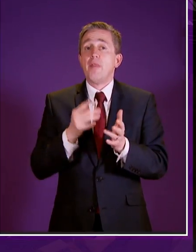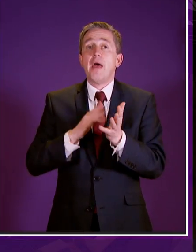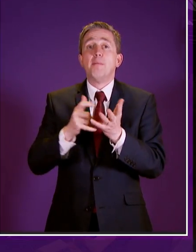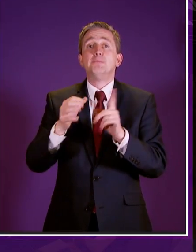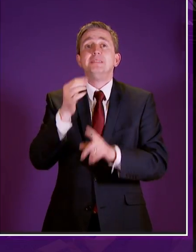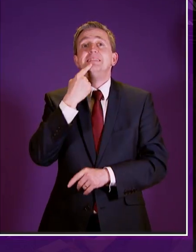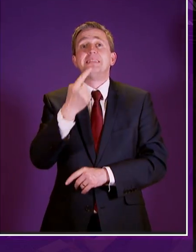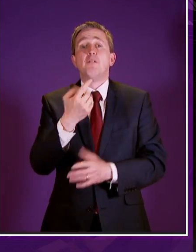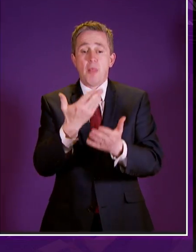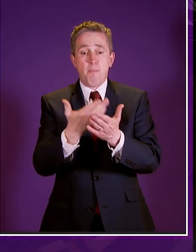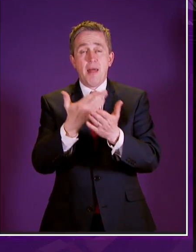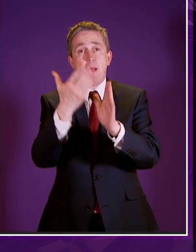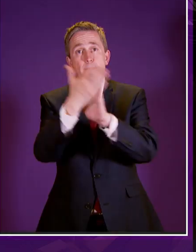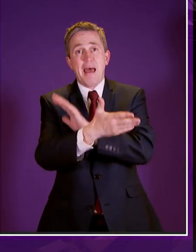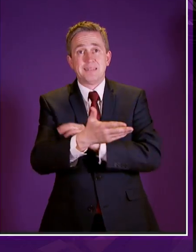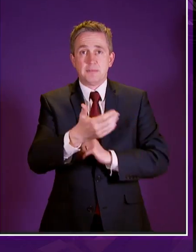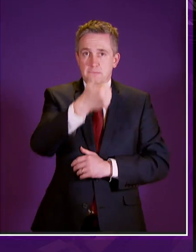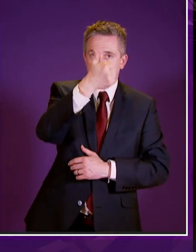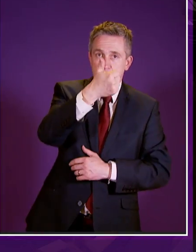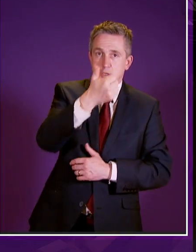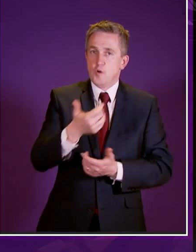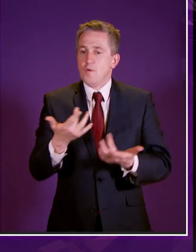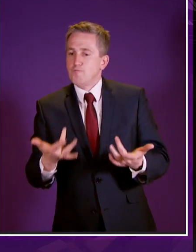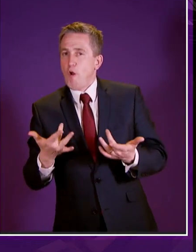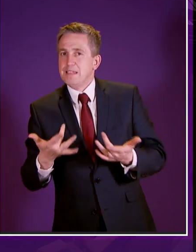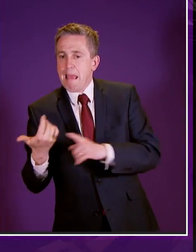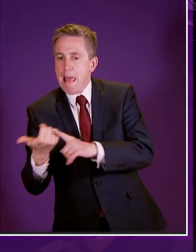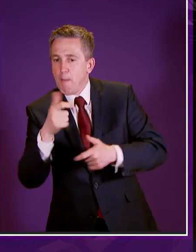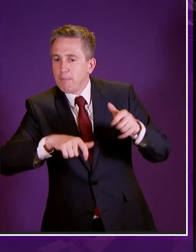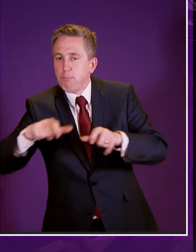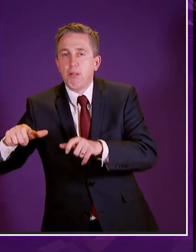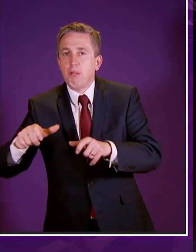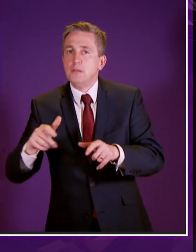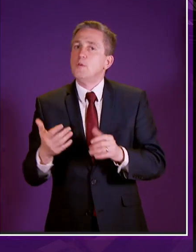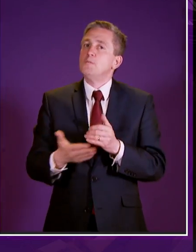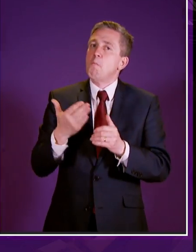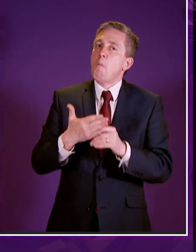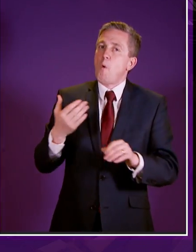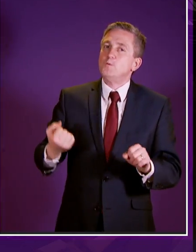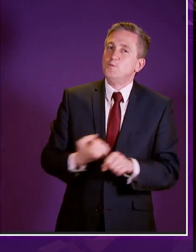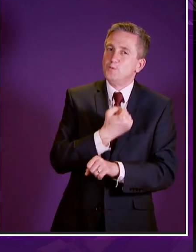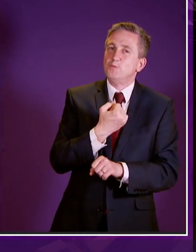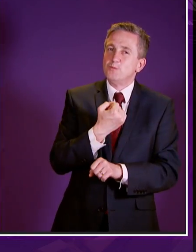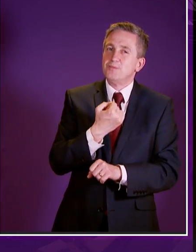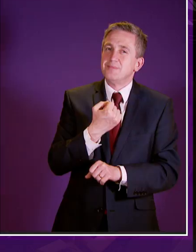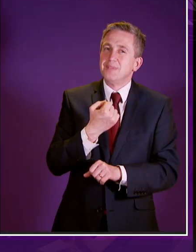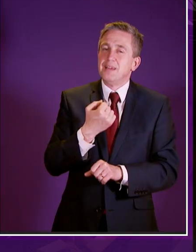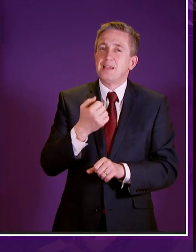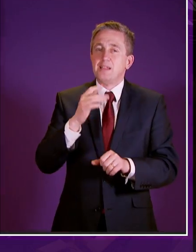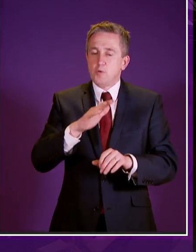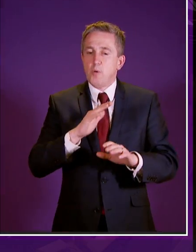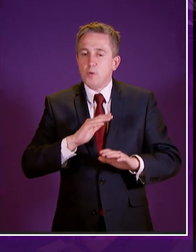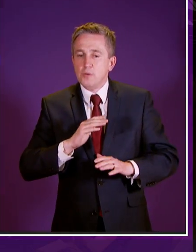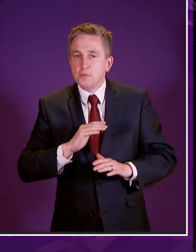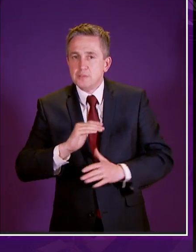said in passing the bill today we've yet to help a single applicant or recipient so we have got much work yet to do the new forms of